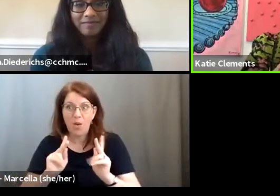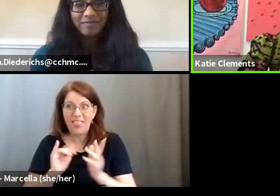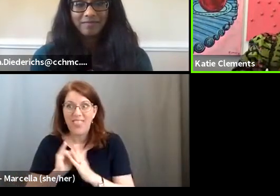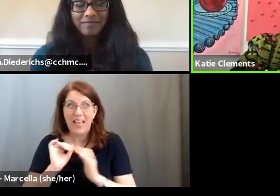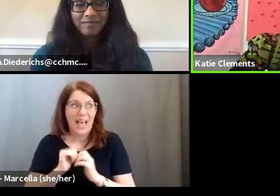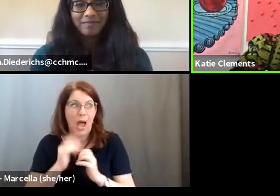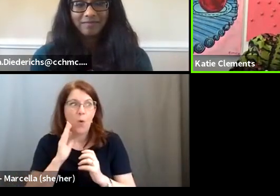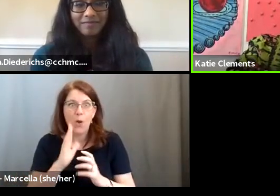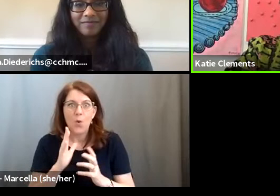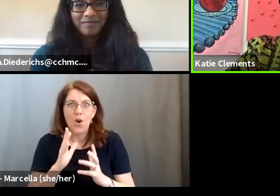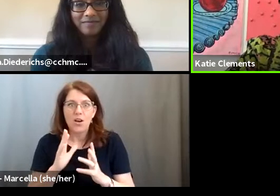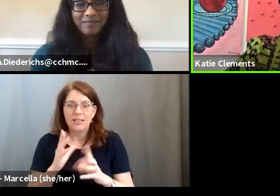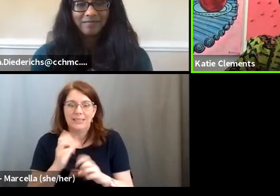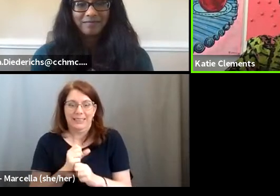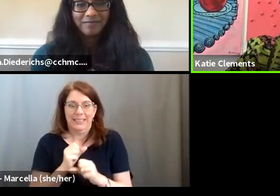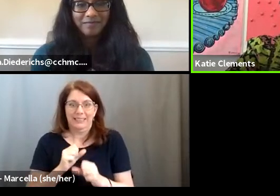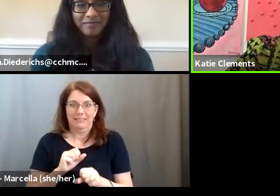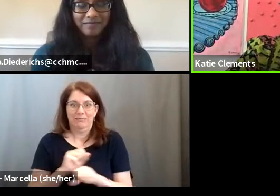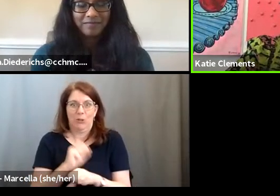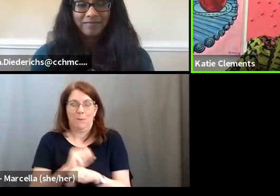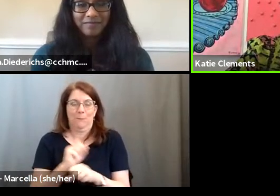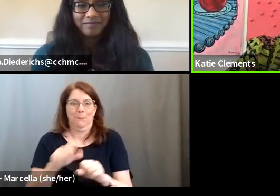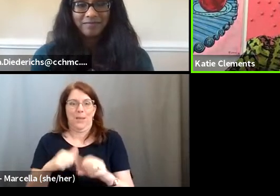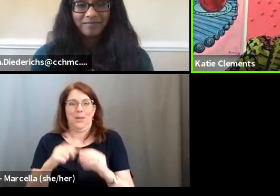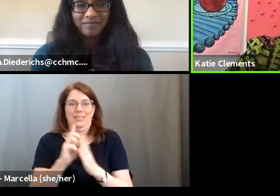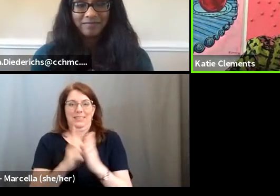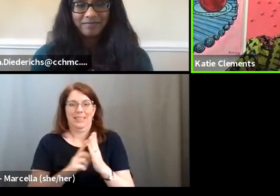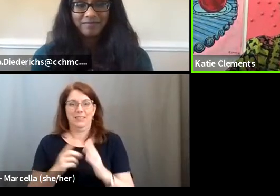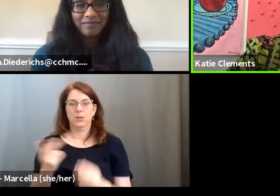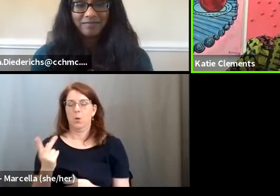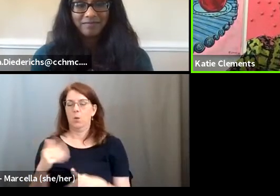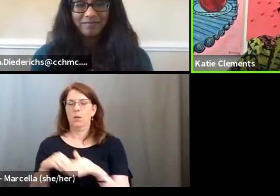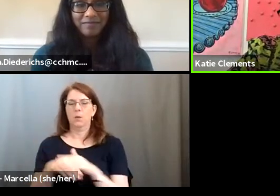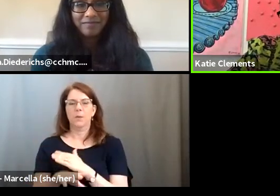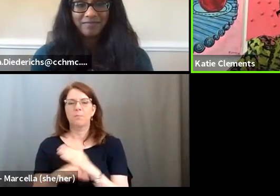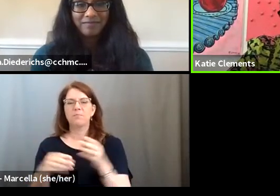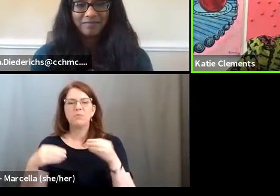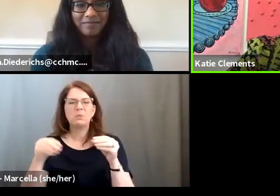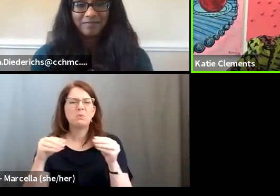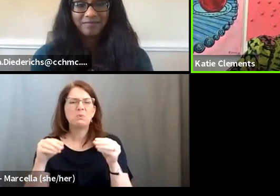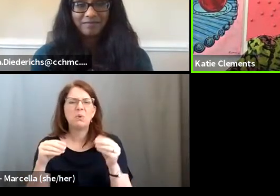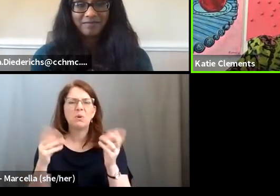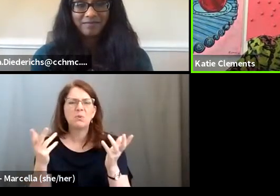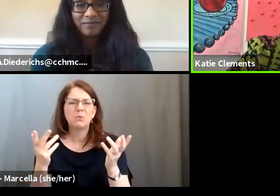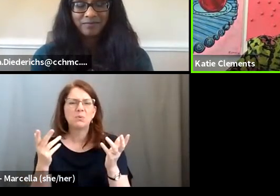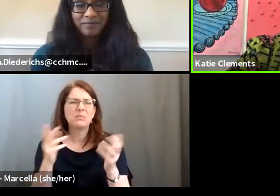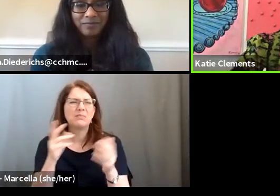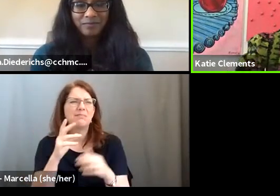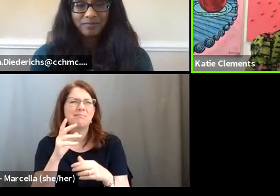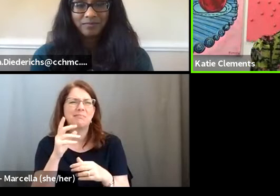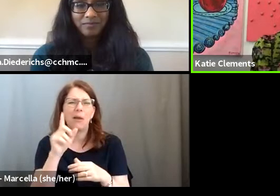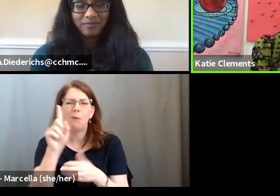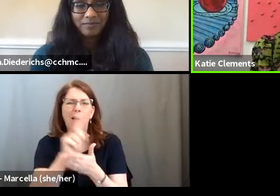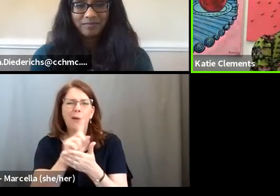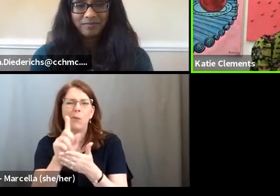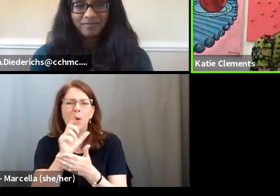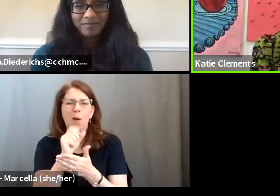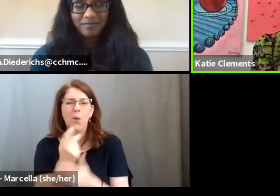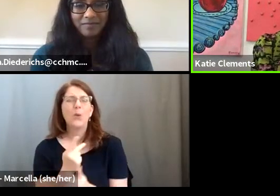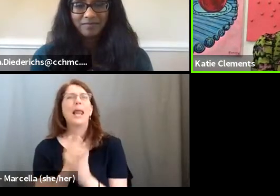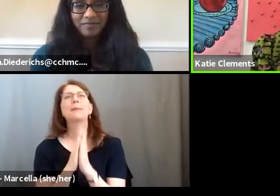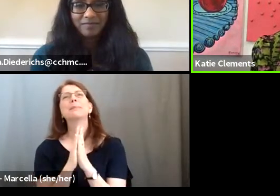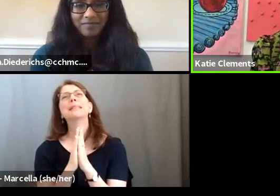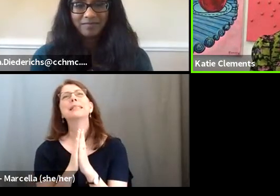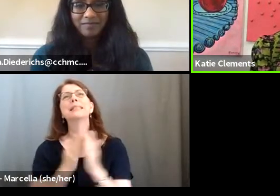how we'll get our foot in the door. So we walked in. The store was only like a week old and we were like, please hire